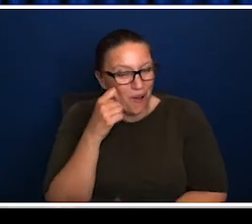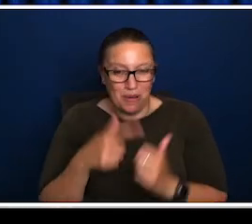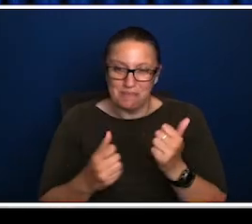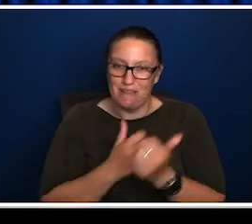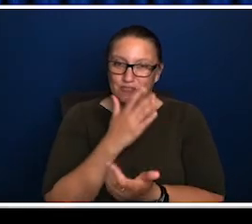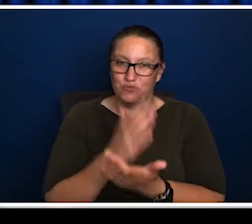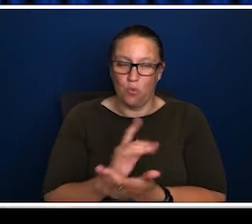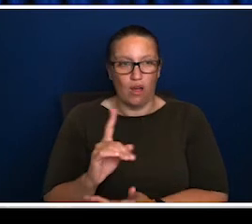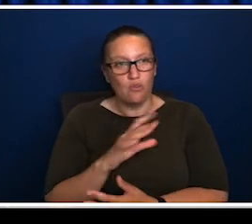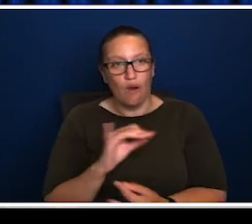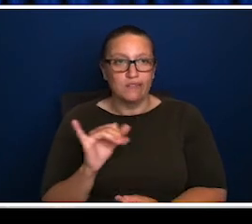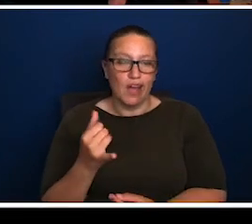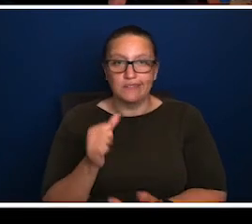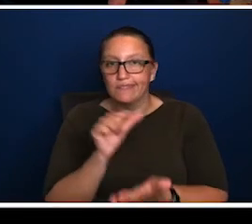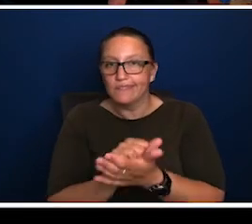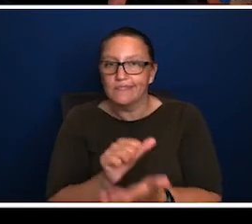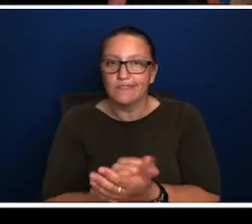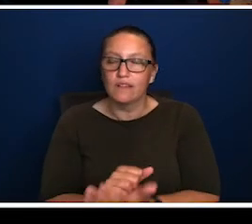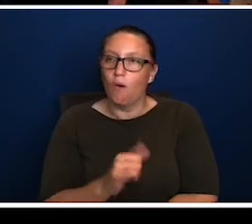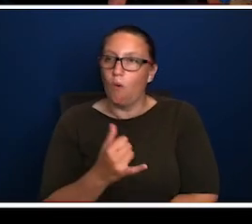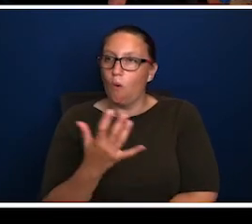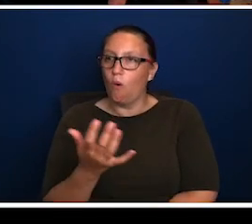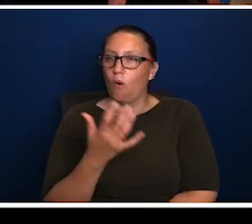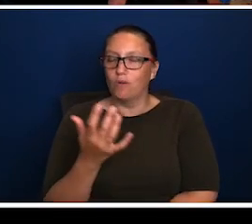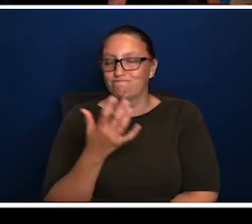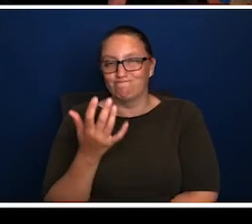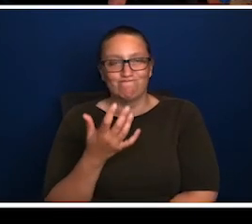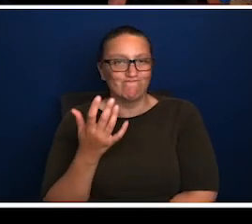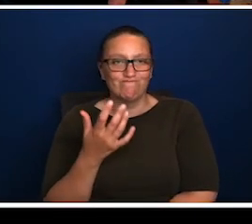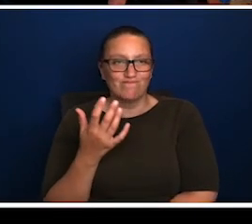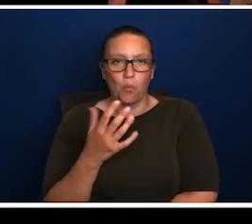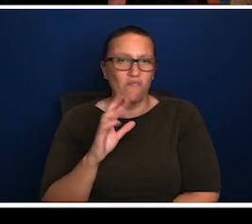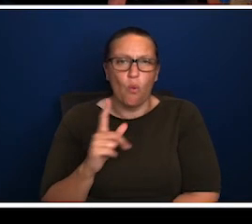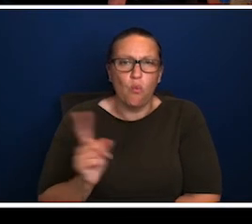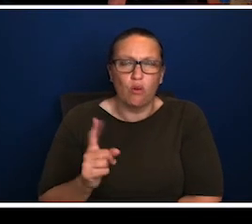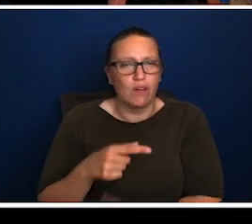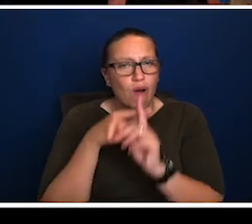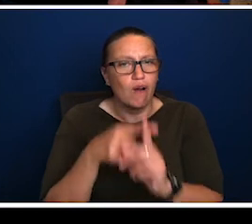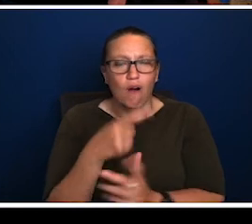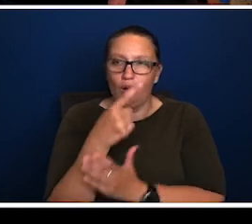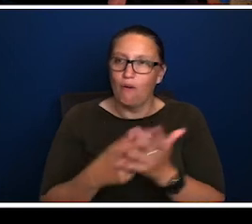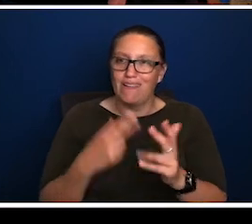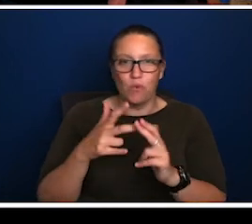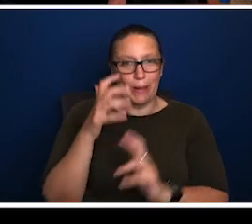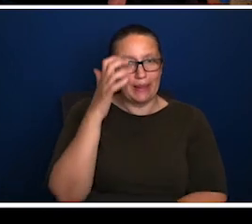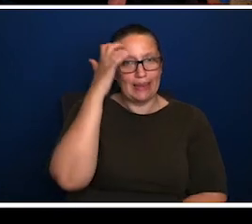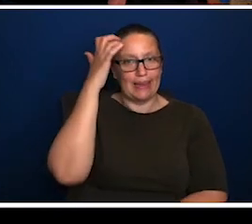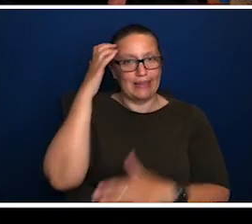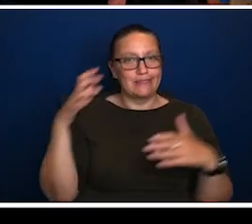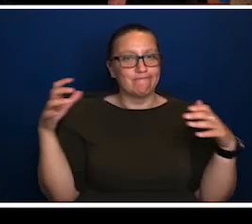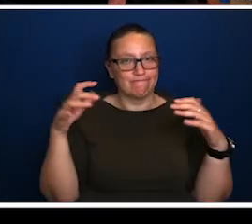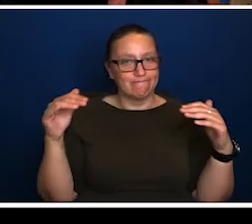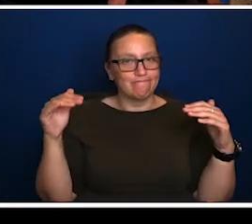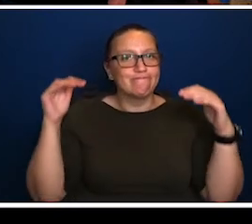attempts to have an arts segment, and I think the devil in the detail is making sure that it doesn't appear to be earnest